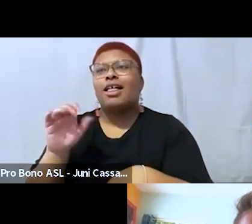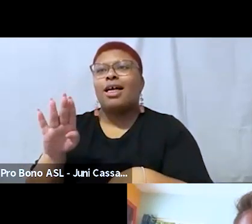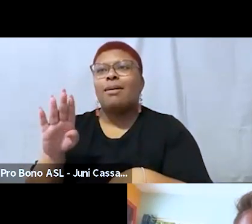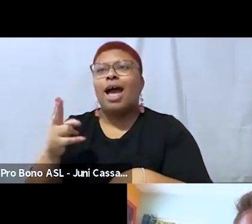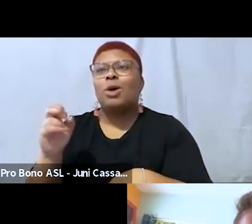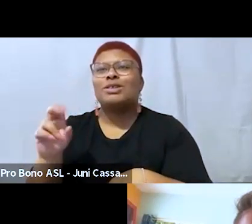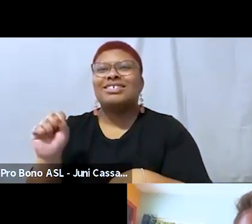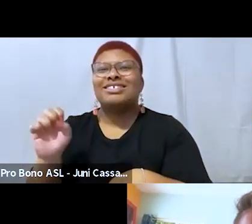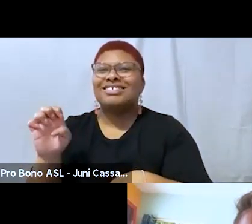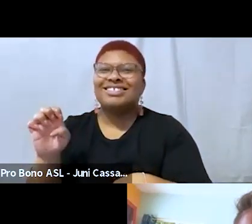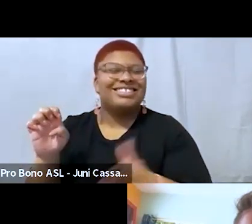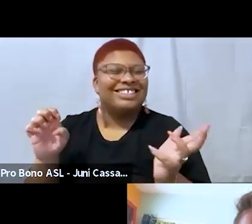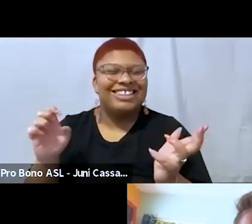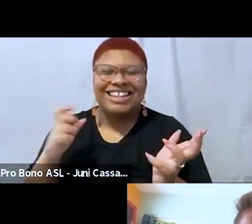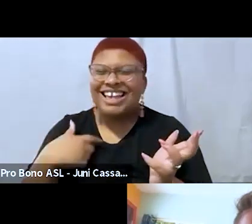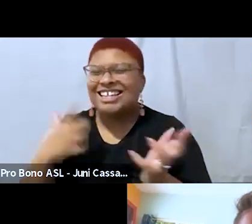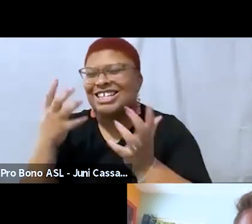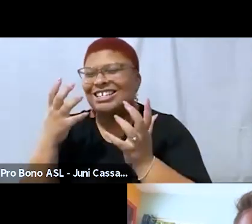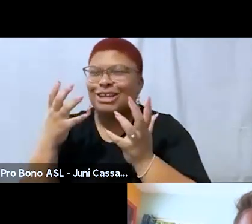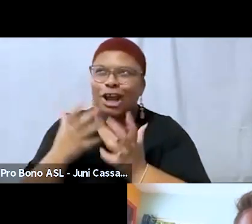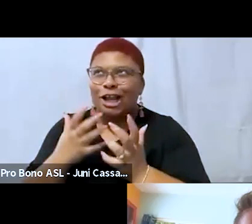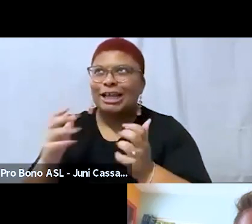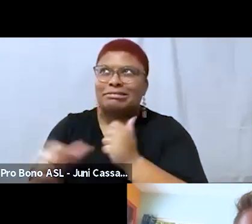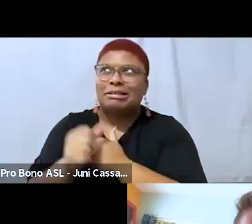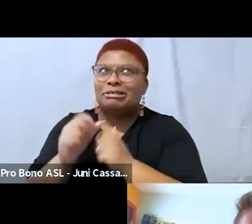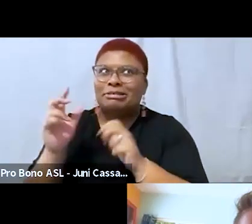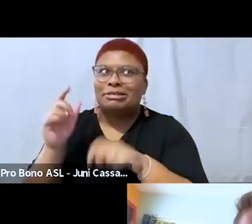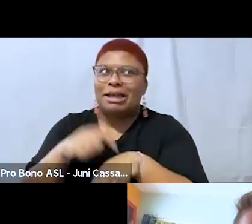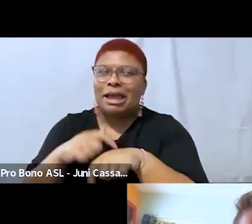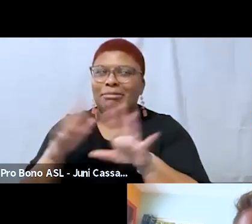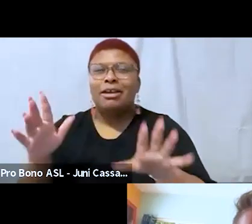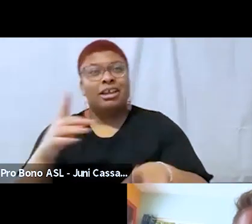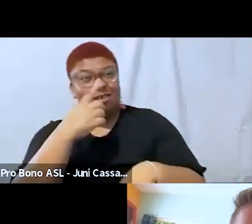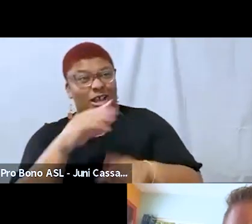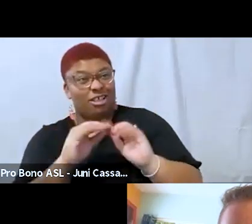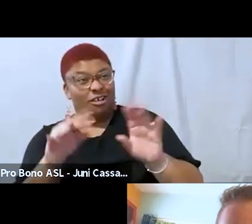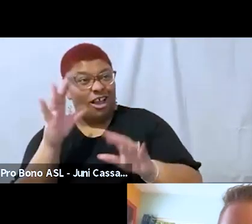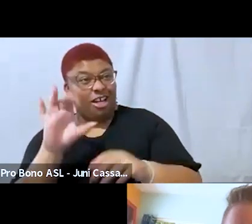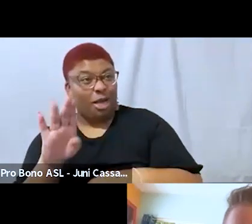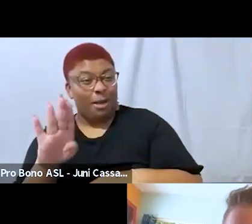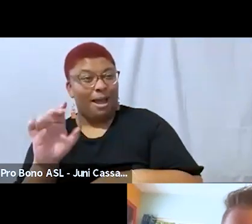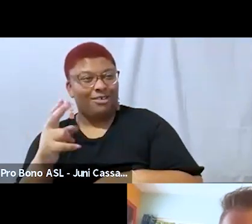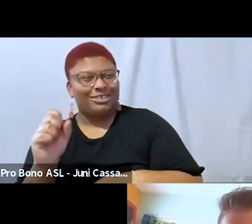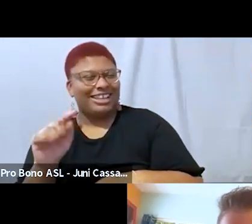that dark and dangerous time um where you know what clubhouse is for people who don't for